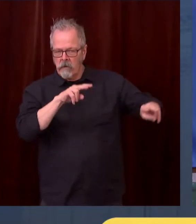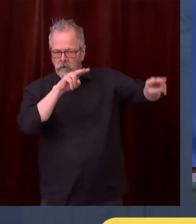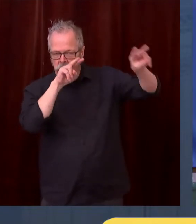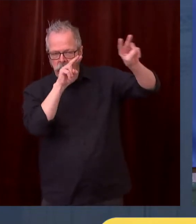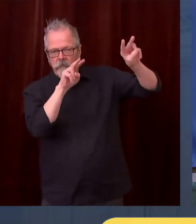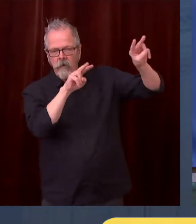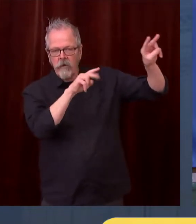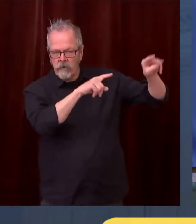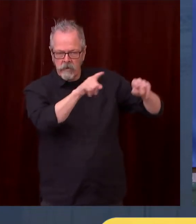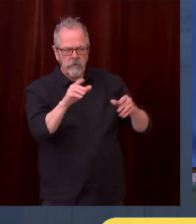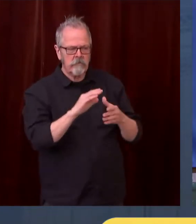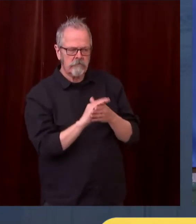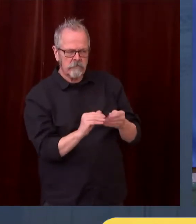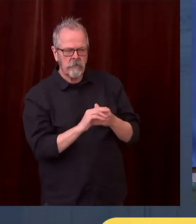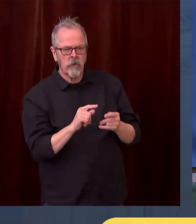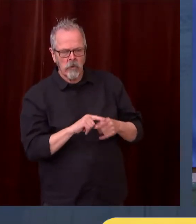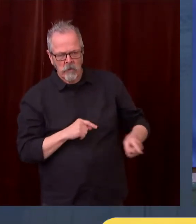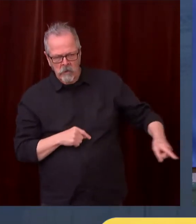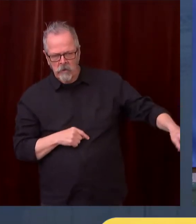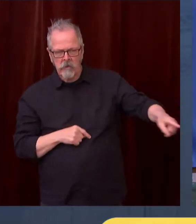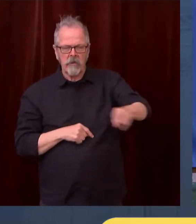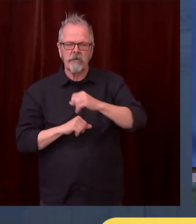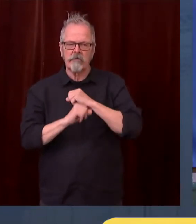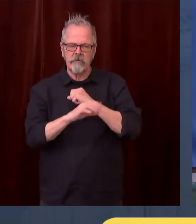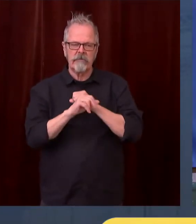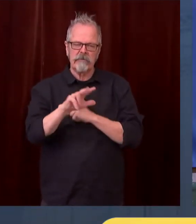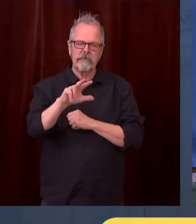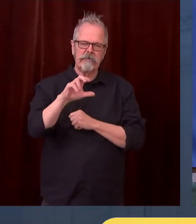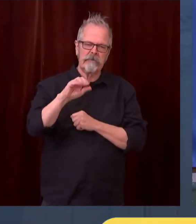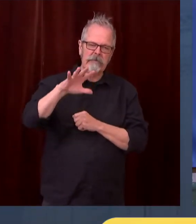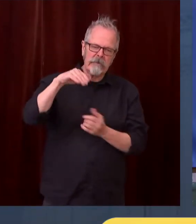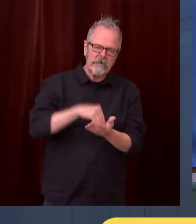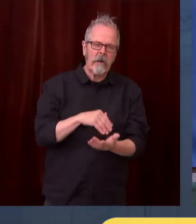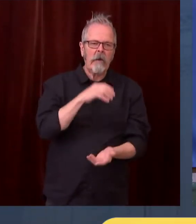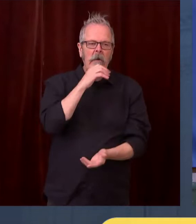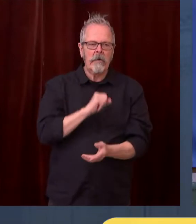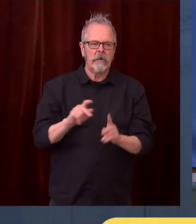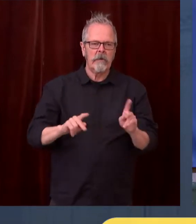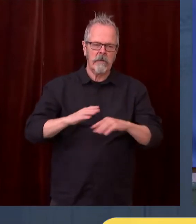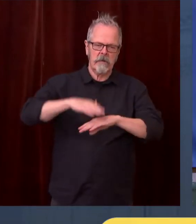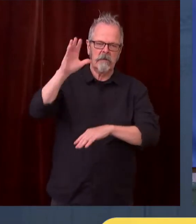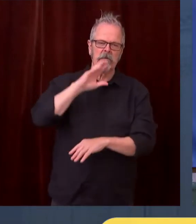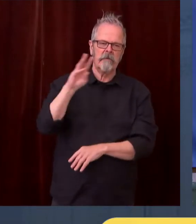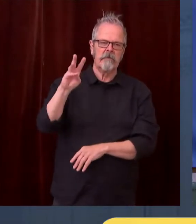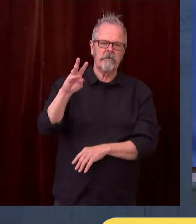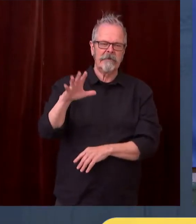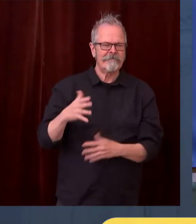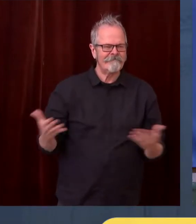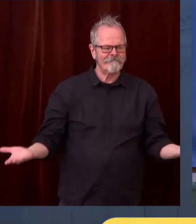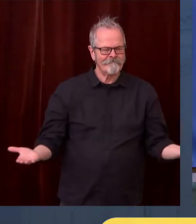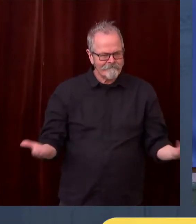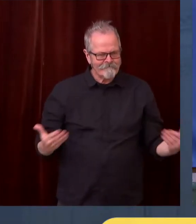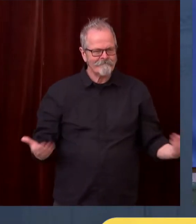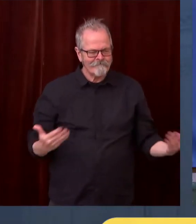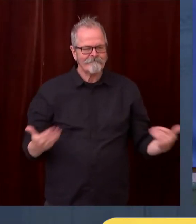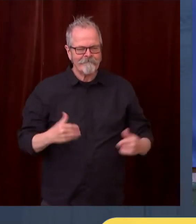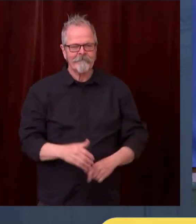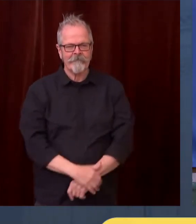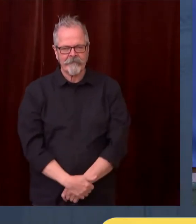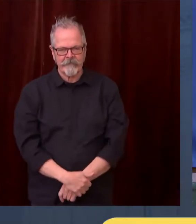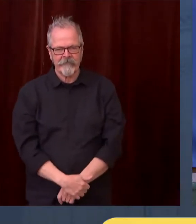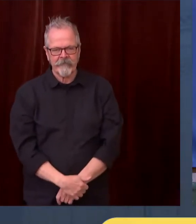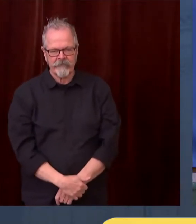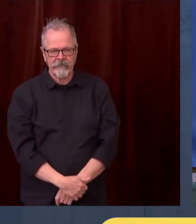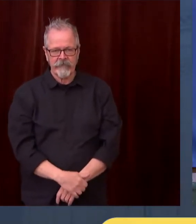We have, unfortunately, now increasing numbers in our state, as you know. Both the number of